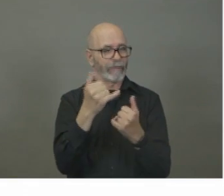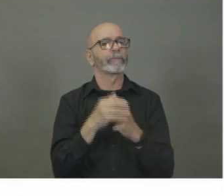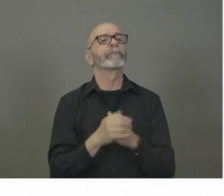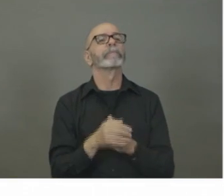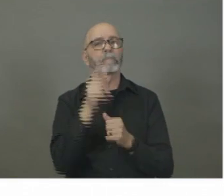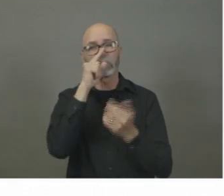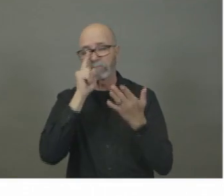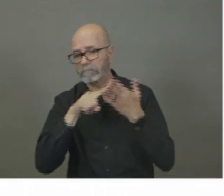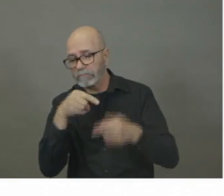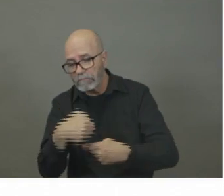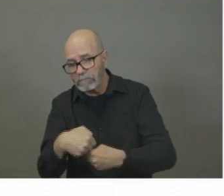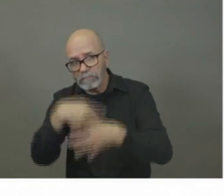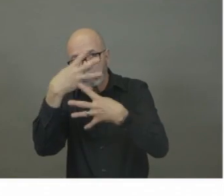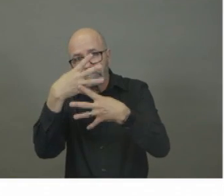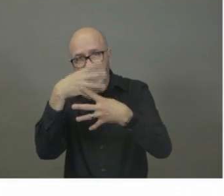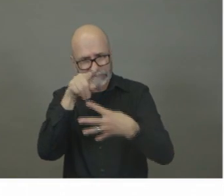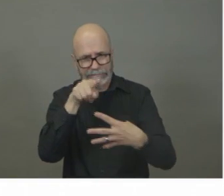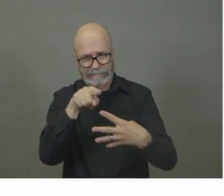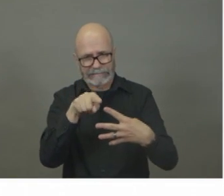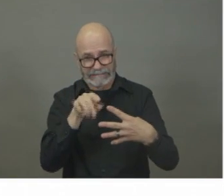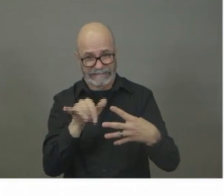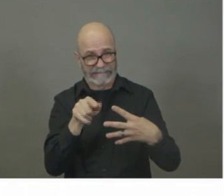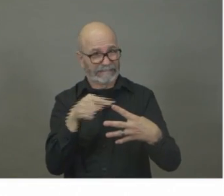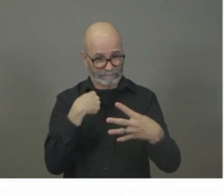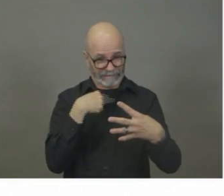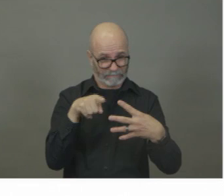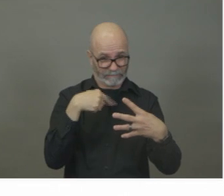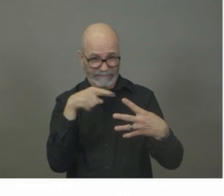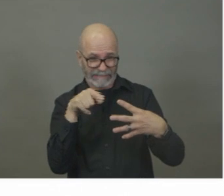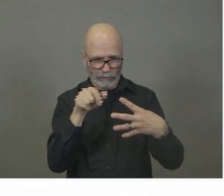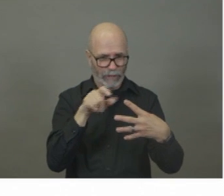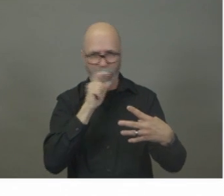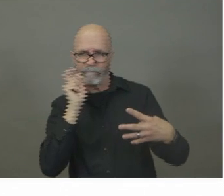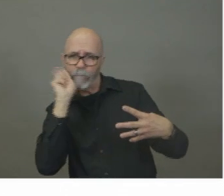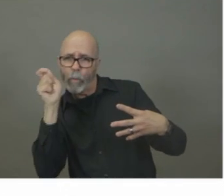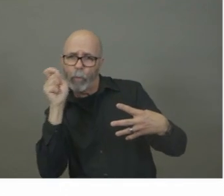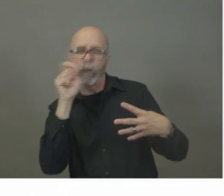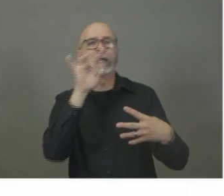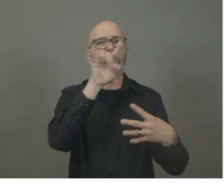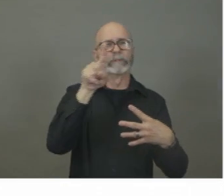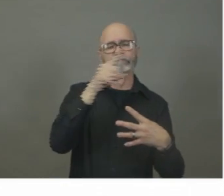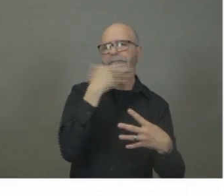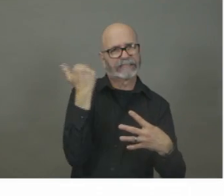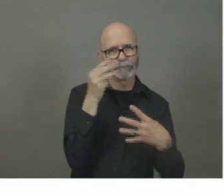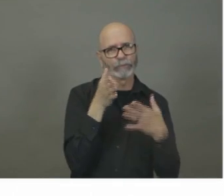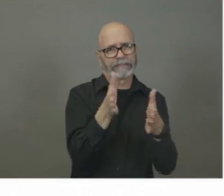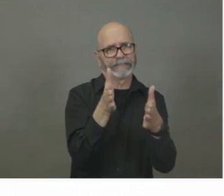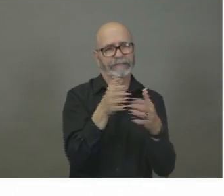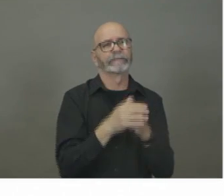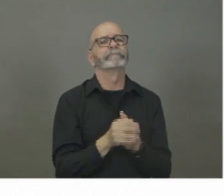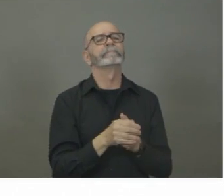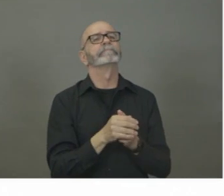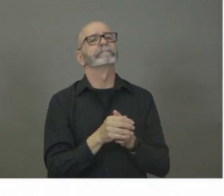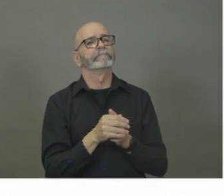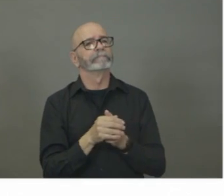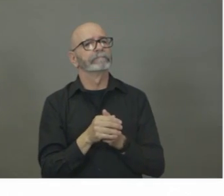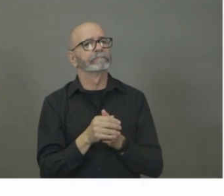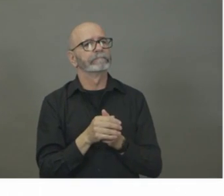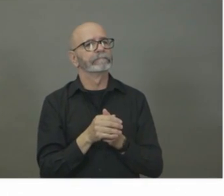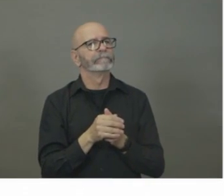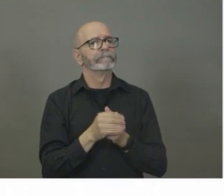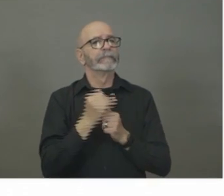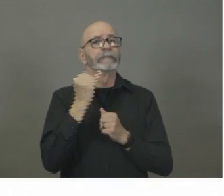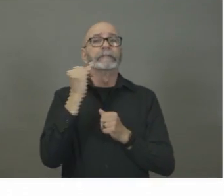-1. Today we are also introducing new measures. All public sector employees including health,